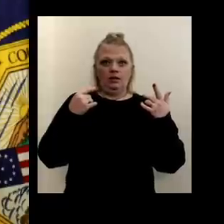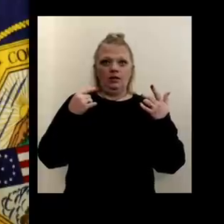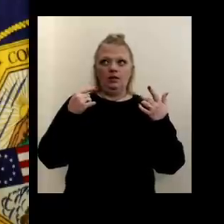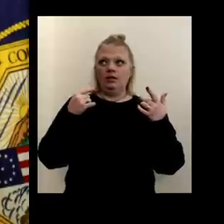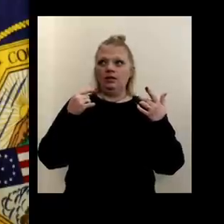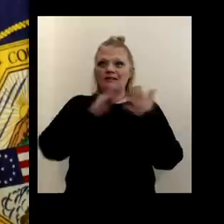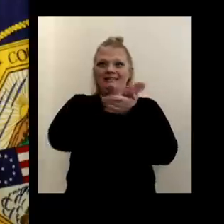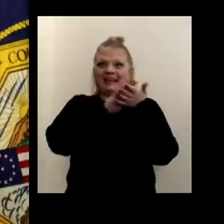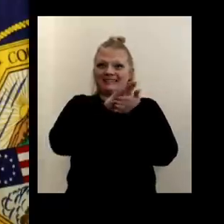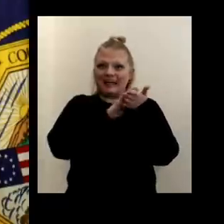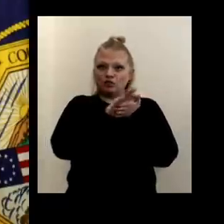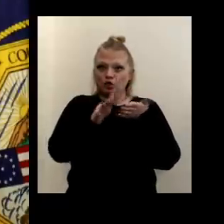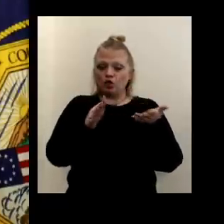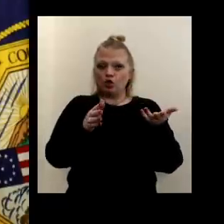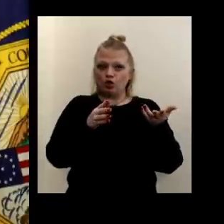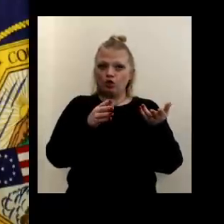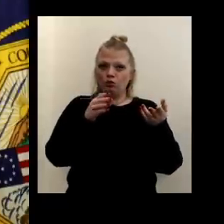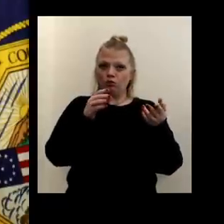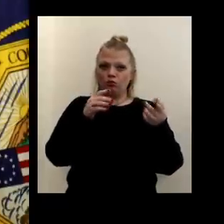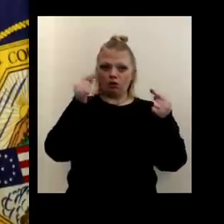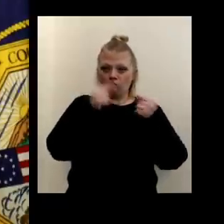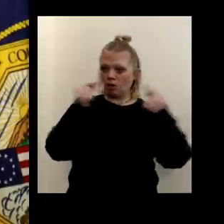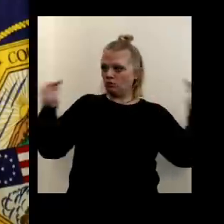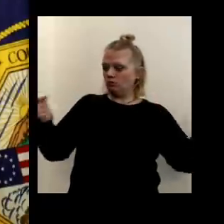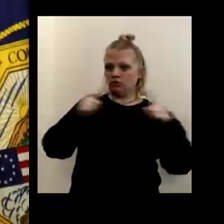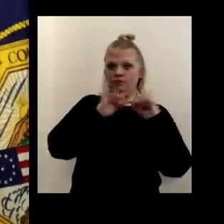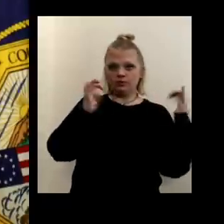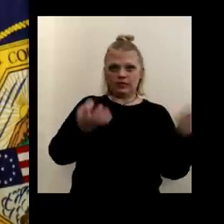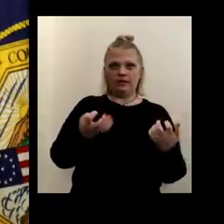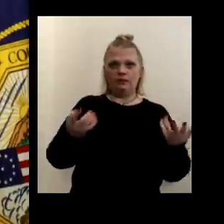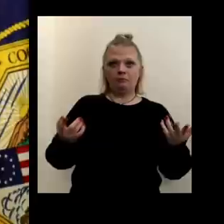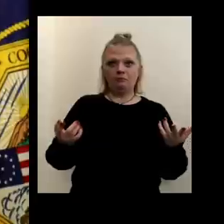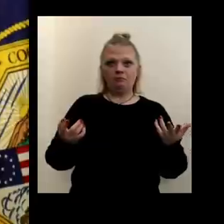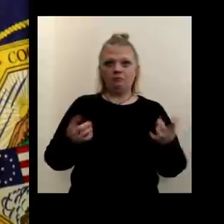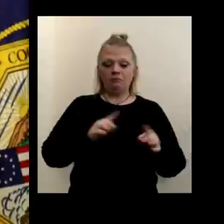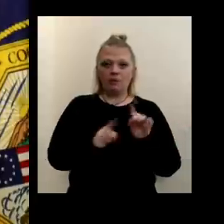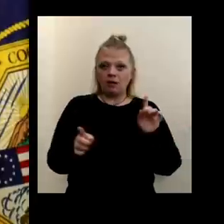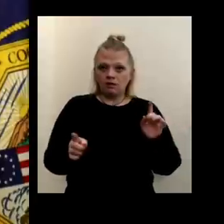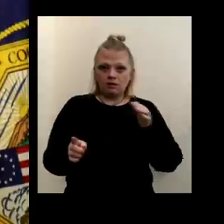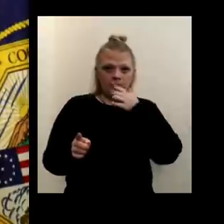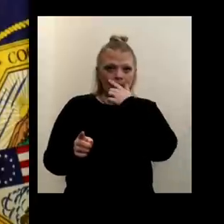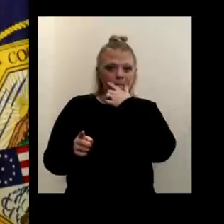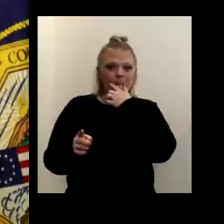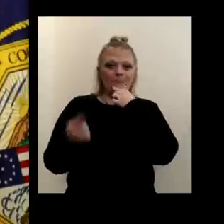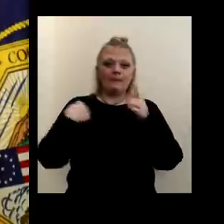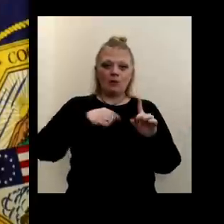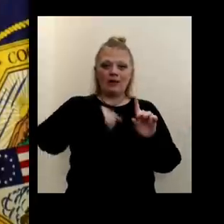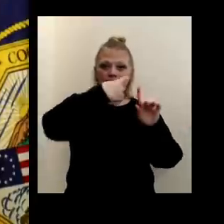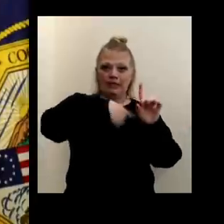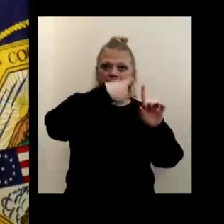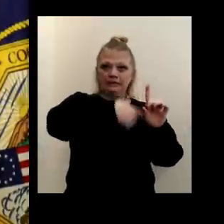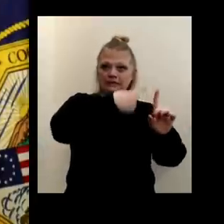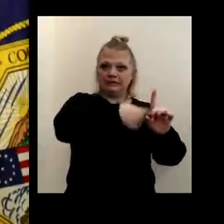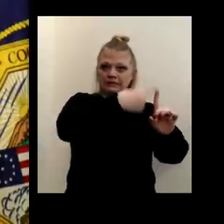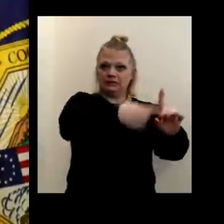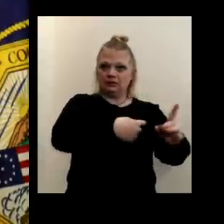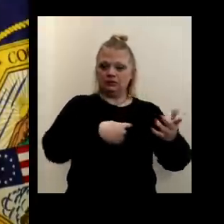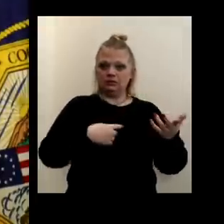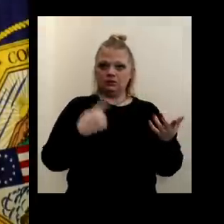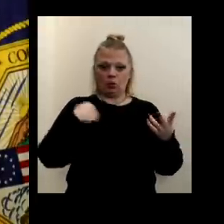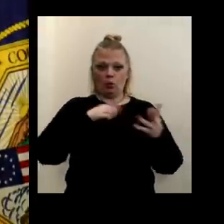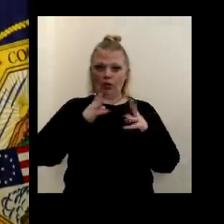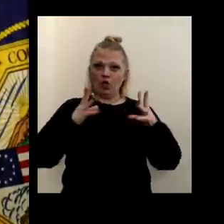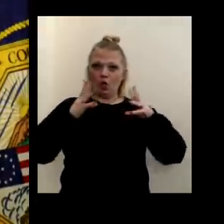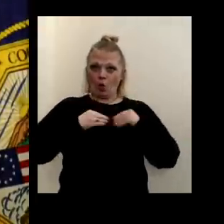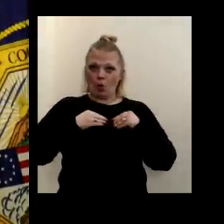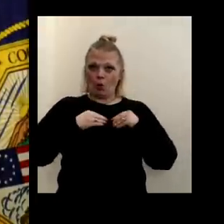sanitizer, uh, in one of the lots across the street from the stadium. Uh, but we lease it, which means we actually, while we own it,